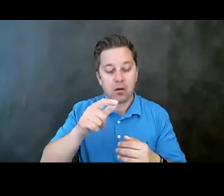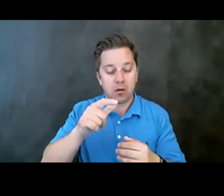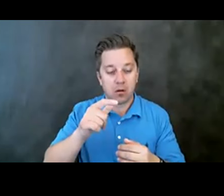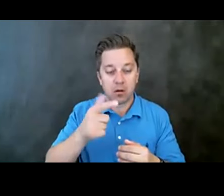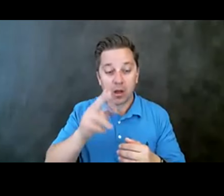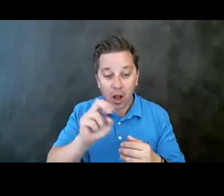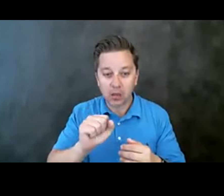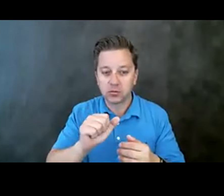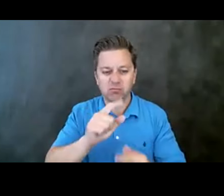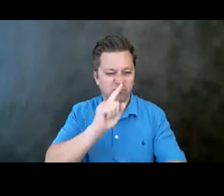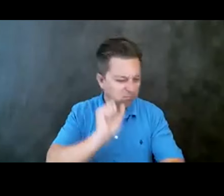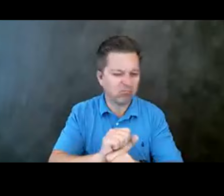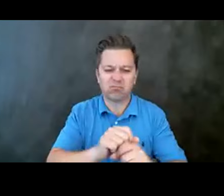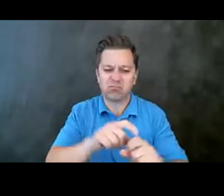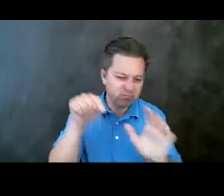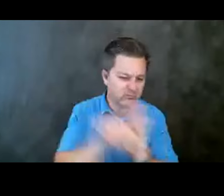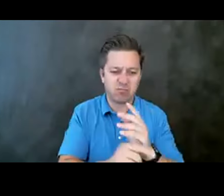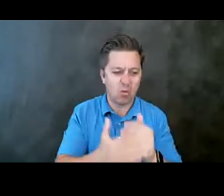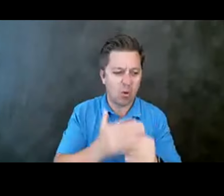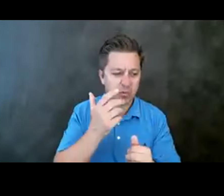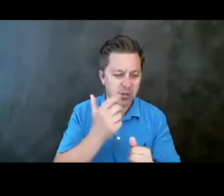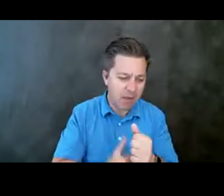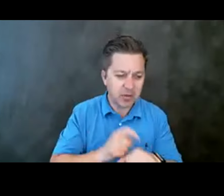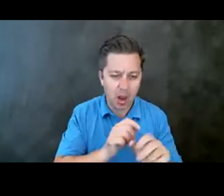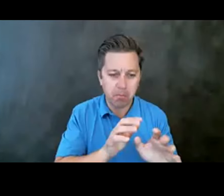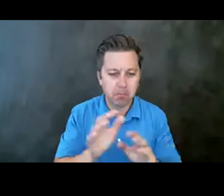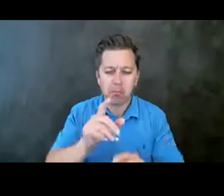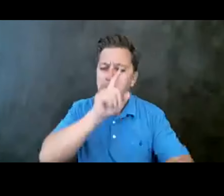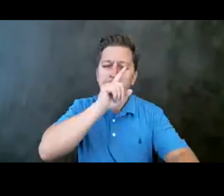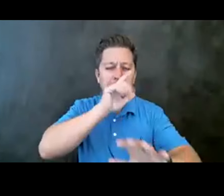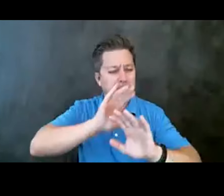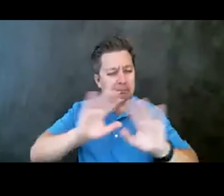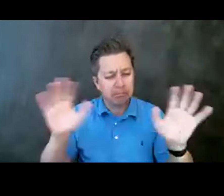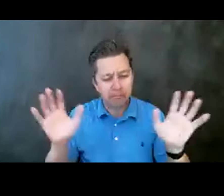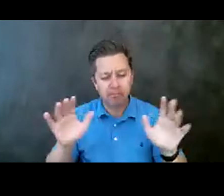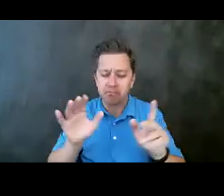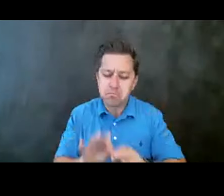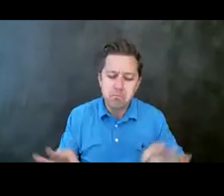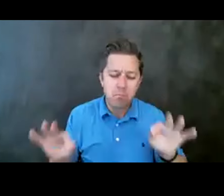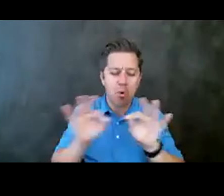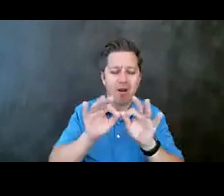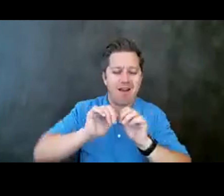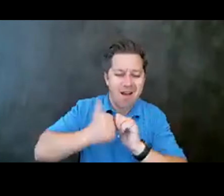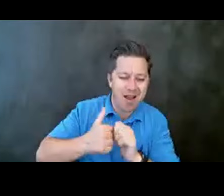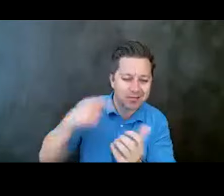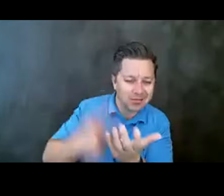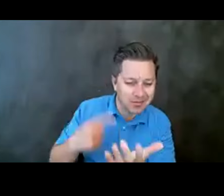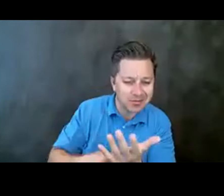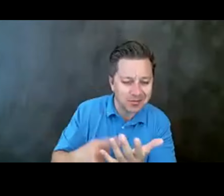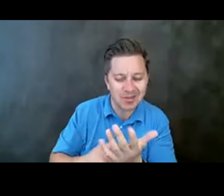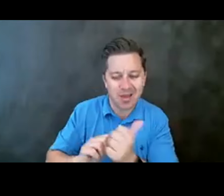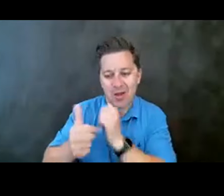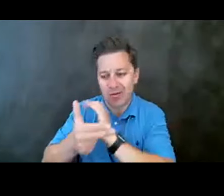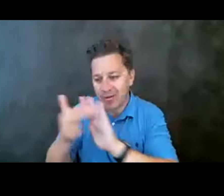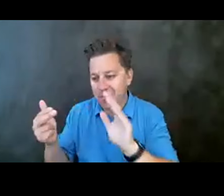us to send into our communities. So again, just being critical of how your messaging as it relates. For example, going back to the